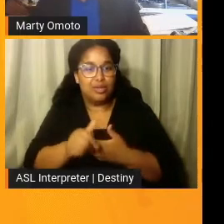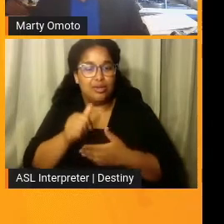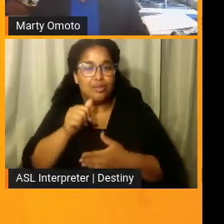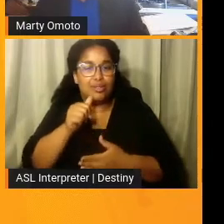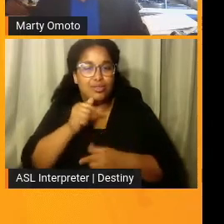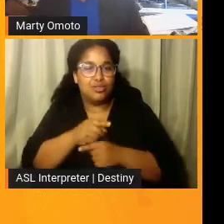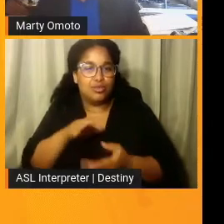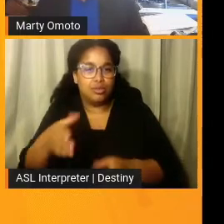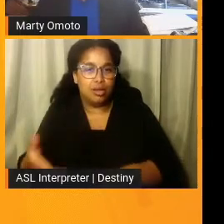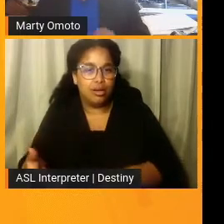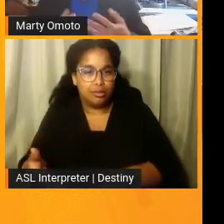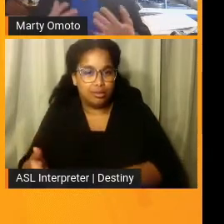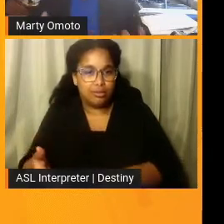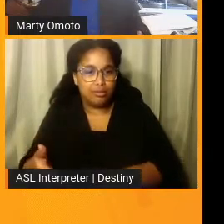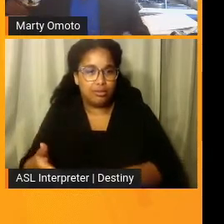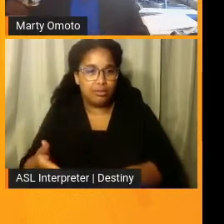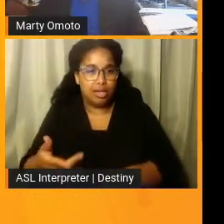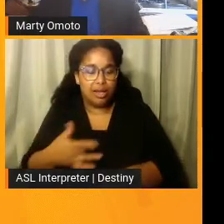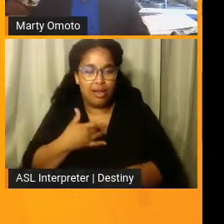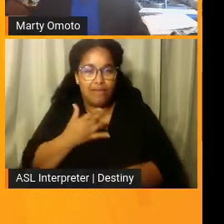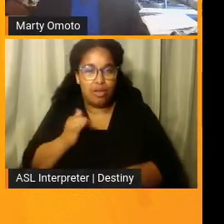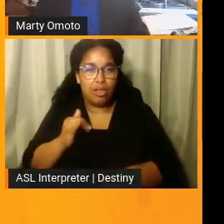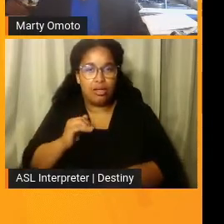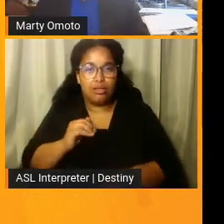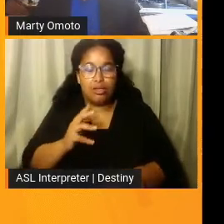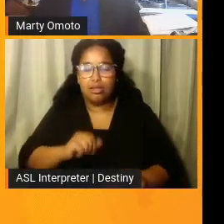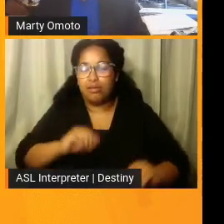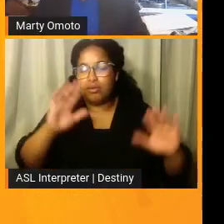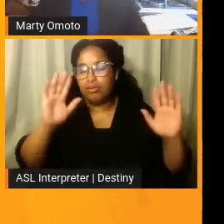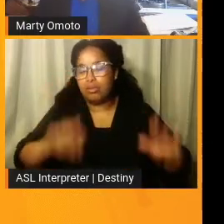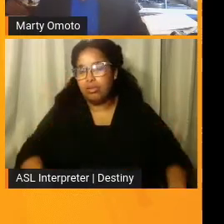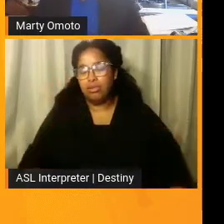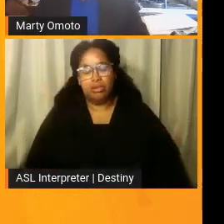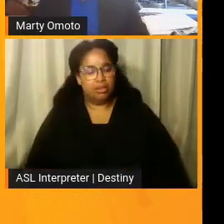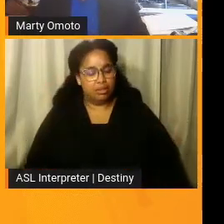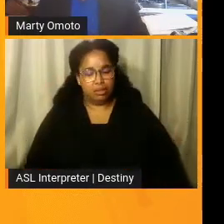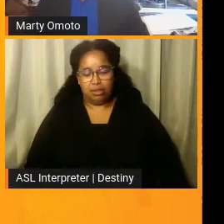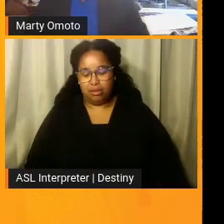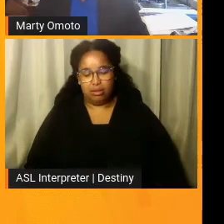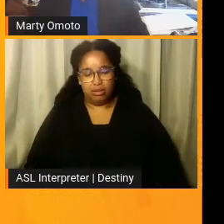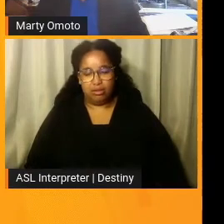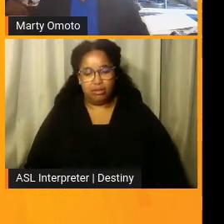and I felt like giving up. And I felt like, um,